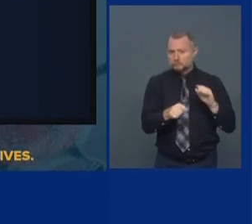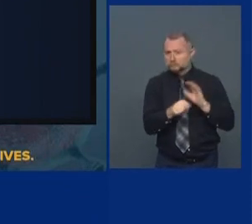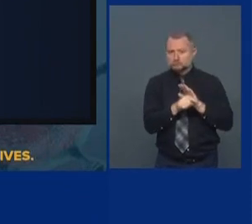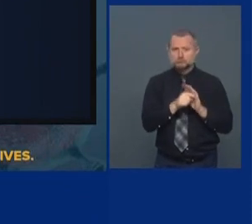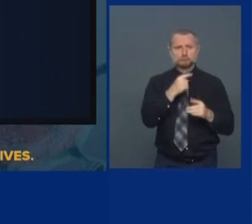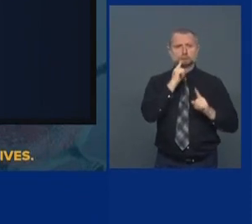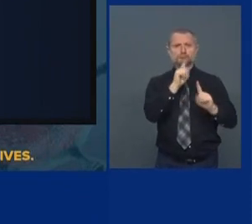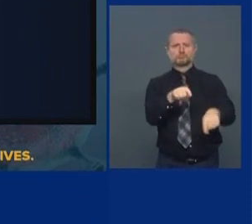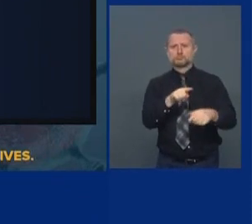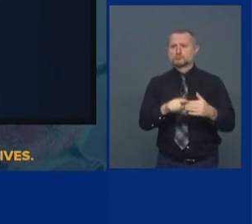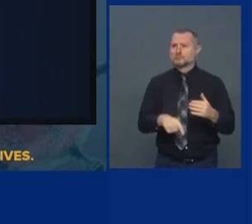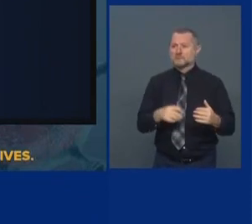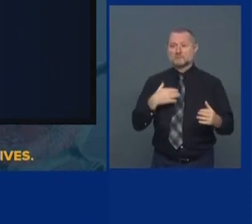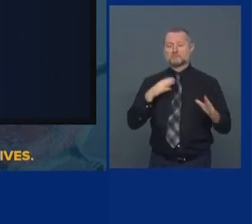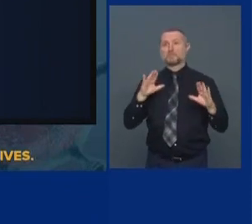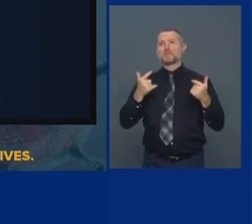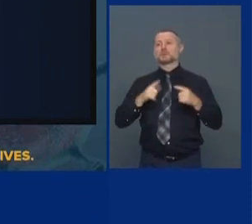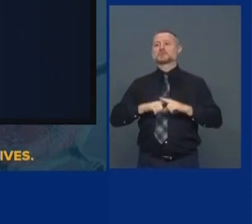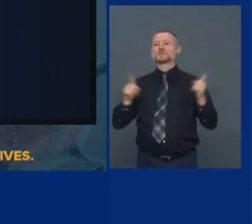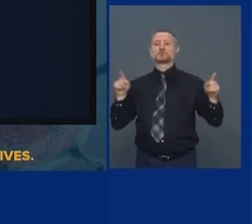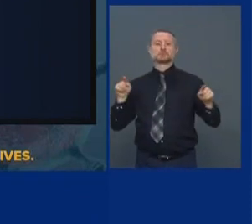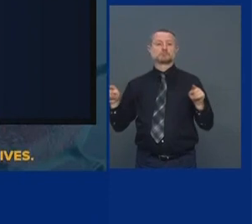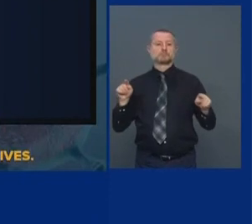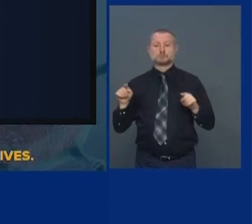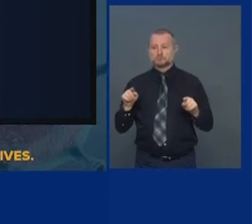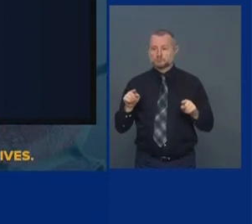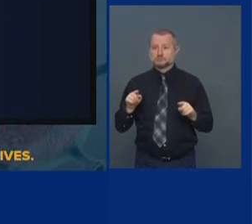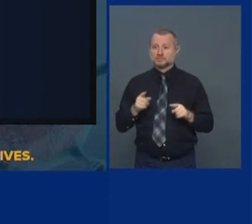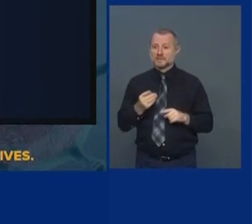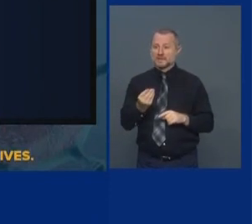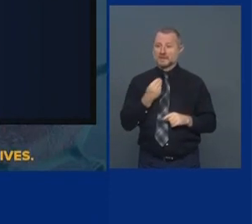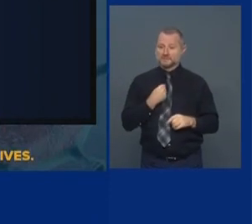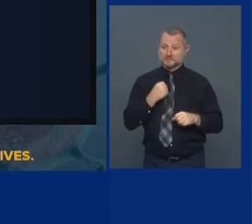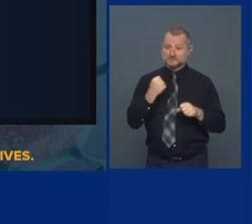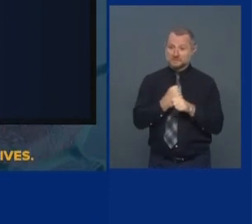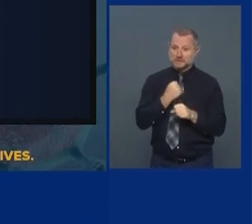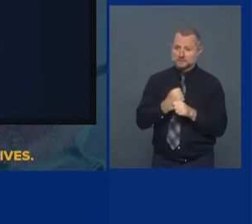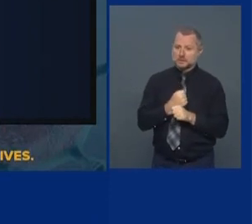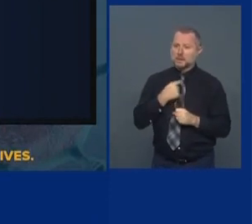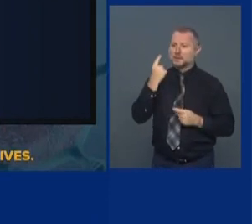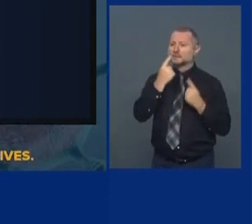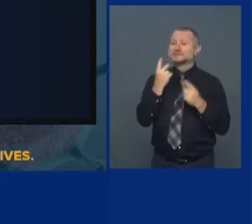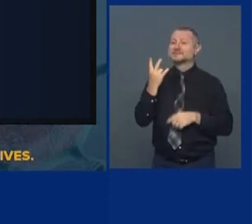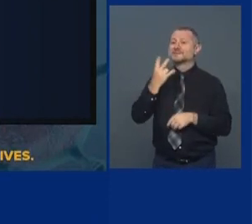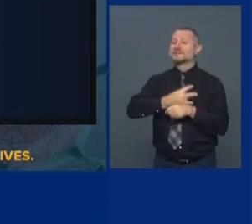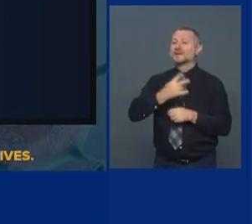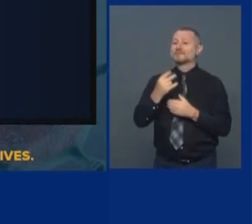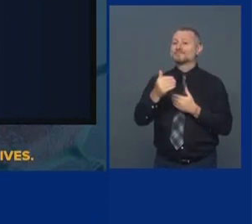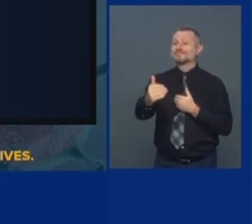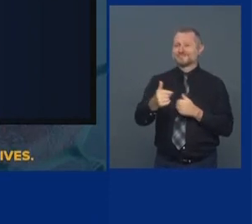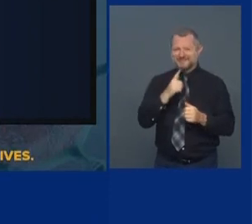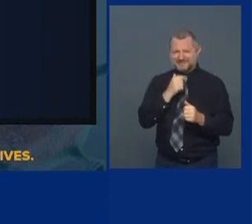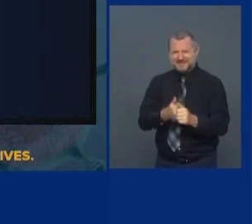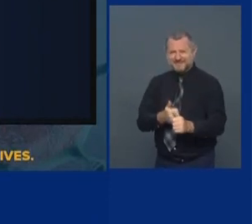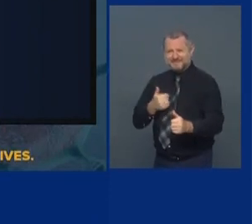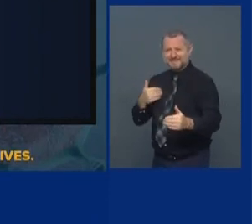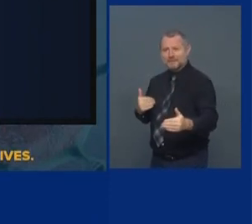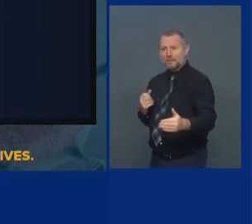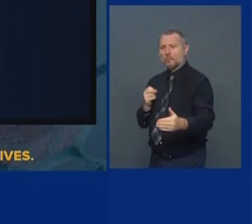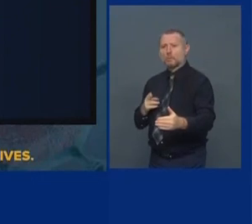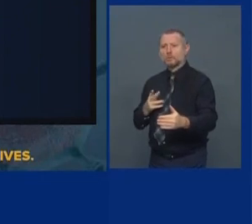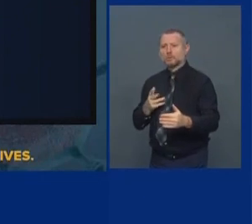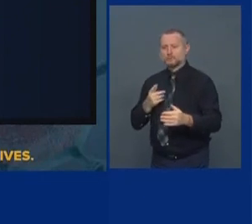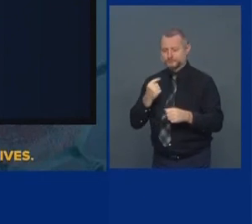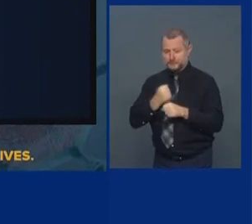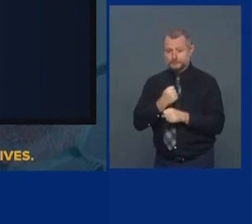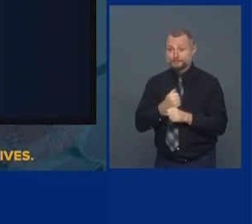There's a big difference if you're giving me data that's seven days old or if you're giving me data that was current